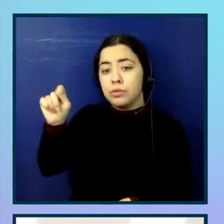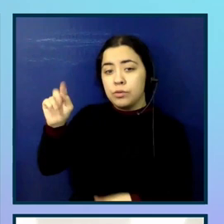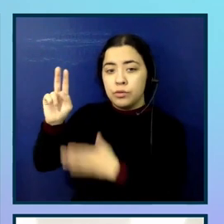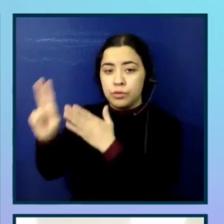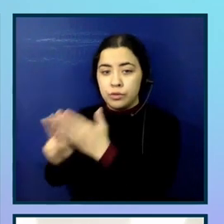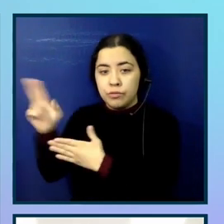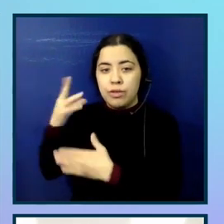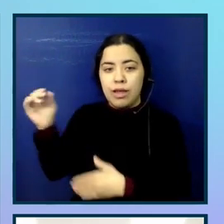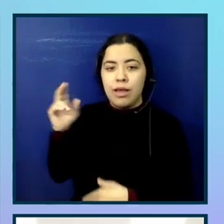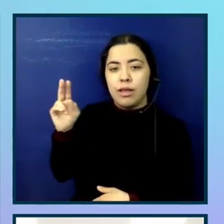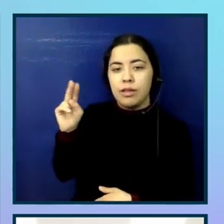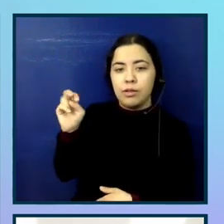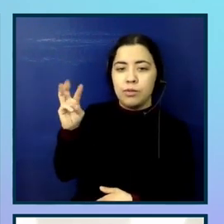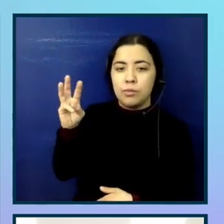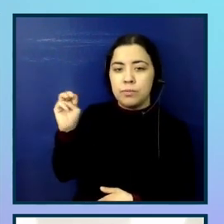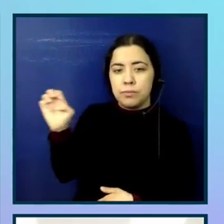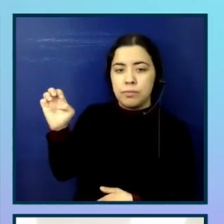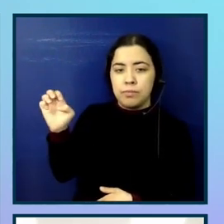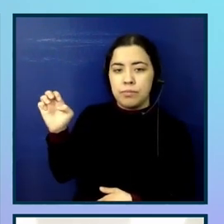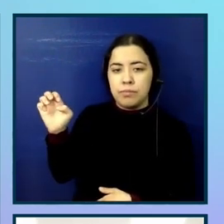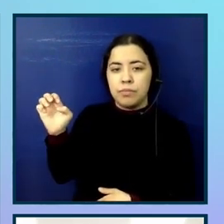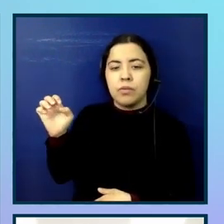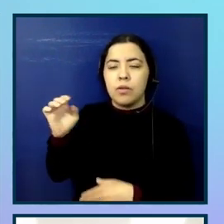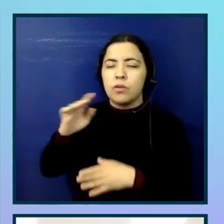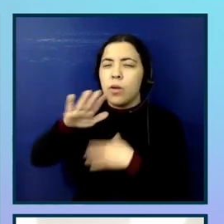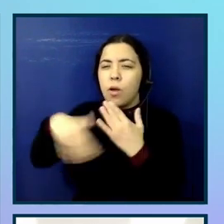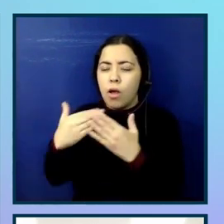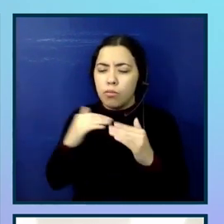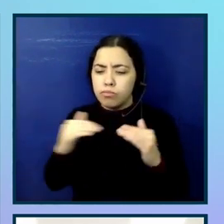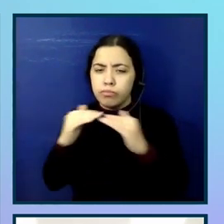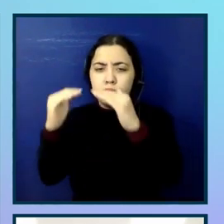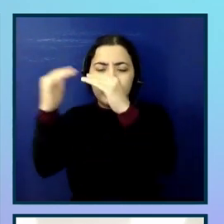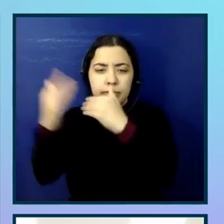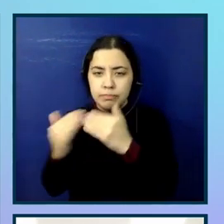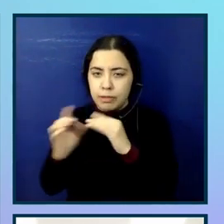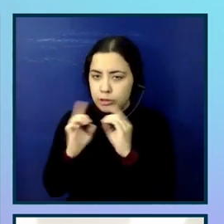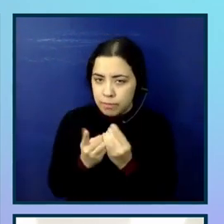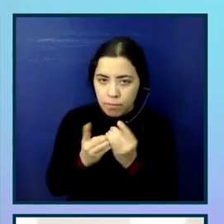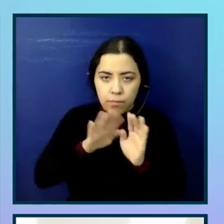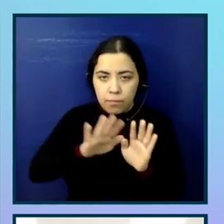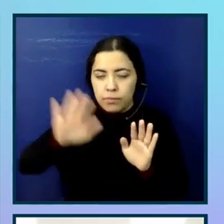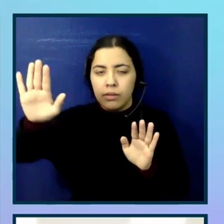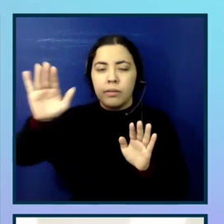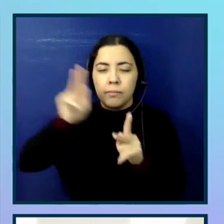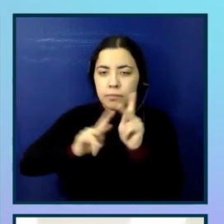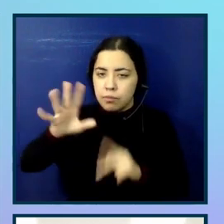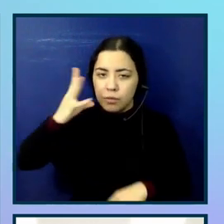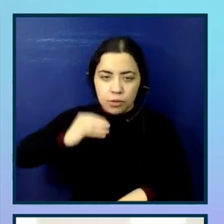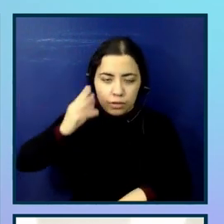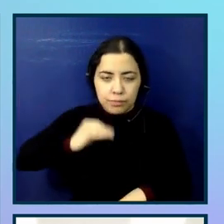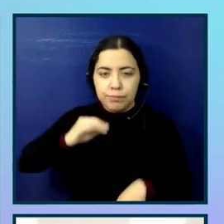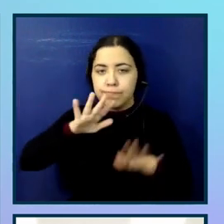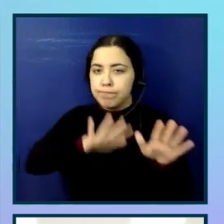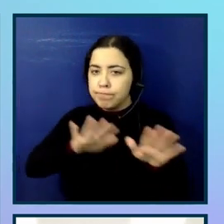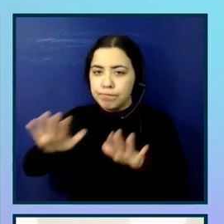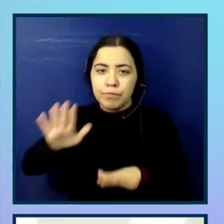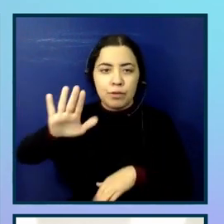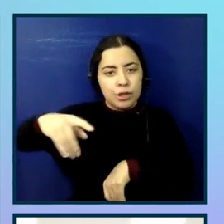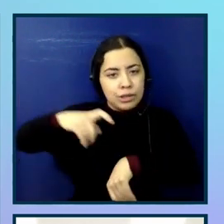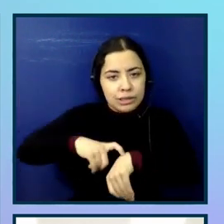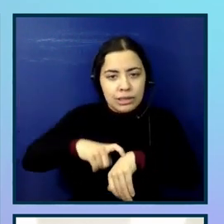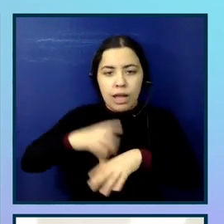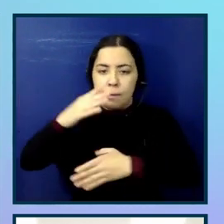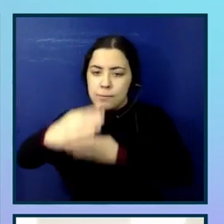levels and disciplines across our department. And being a global company, it meant that people could take these in their own time as well. So just being kind